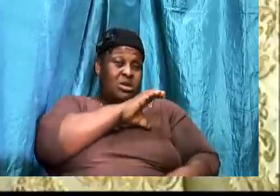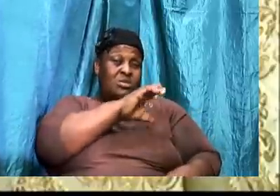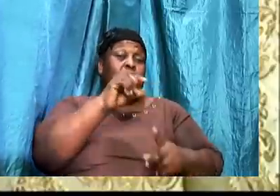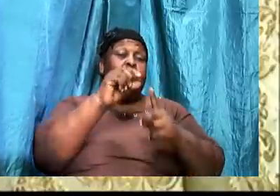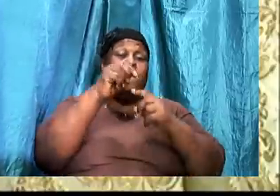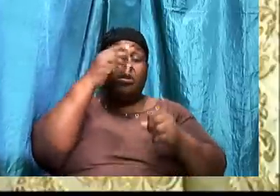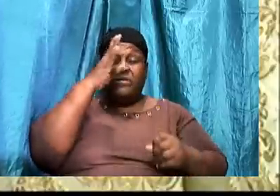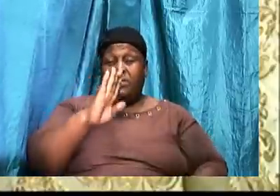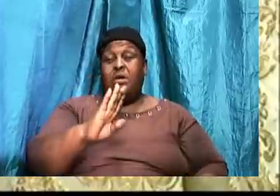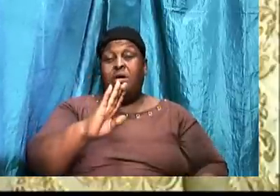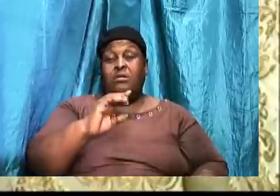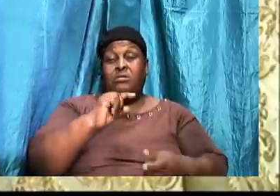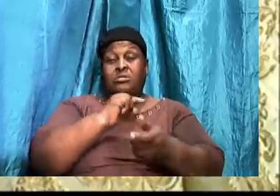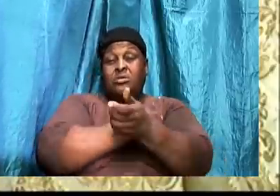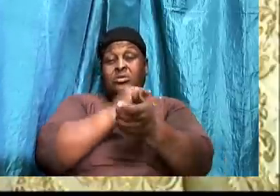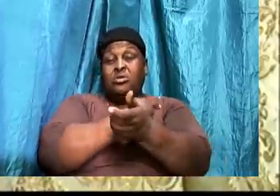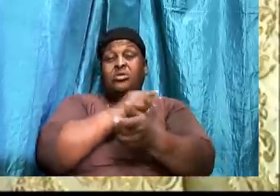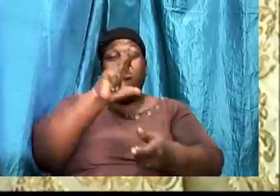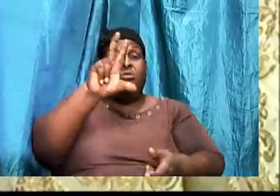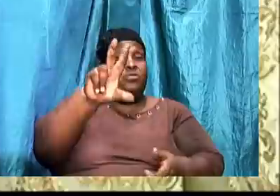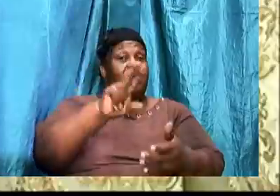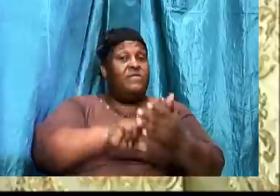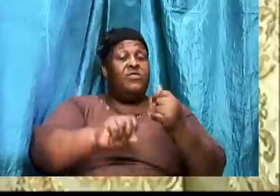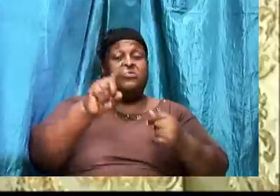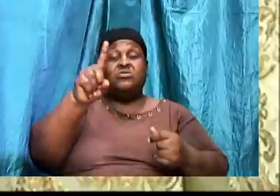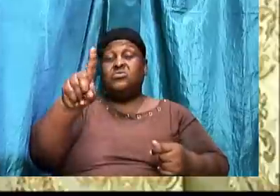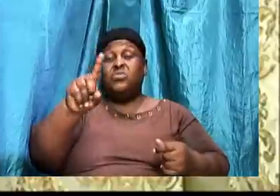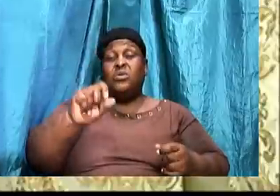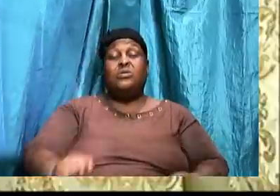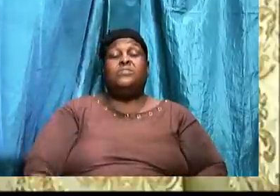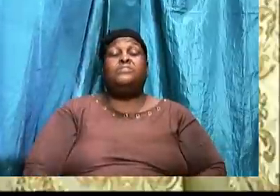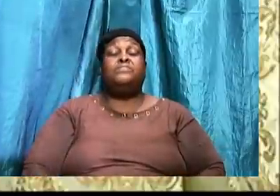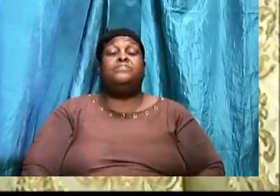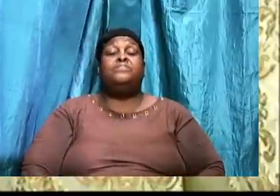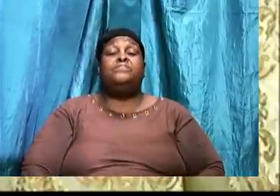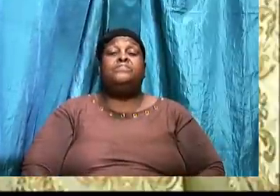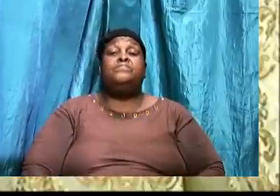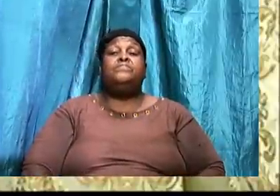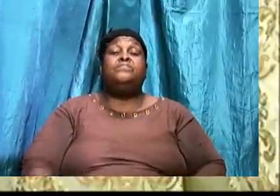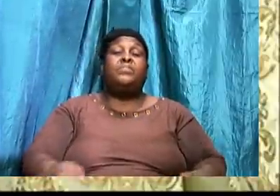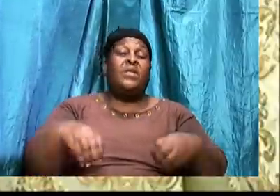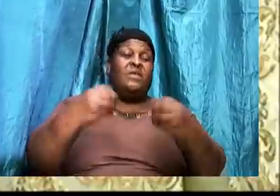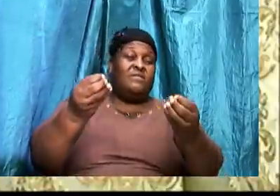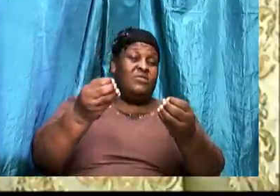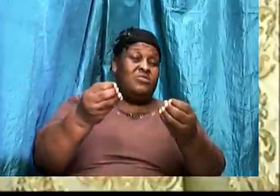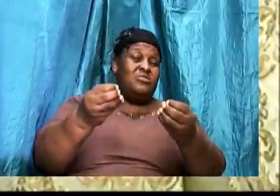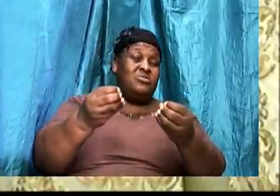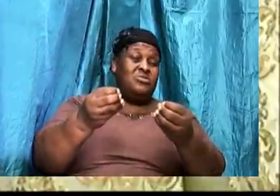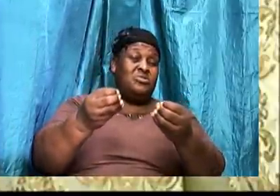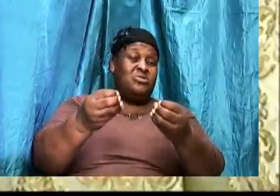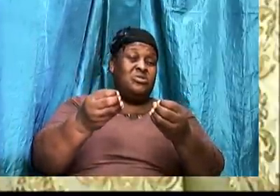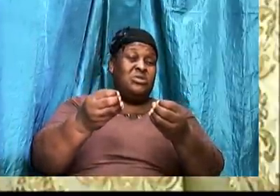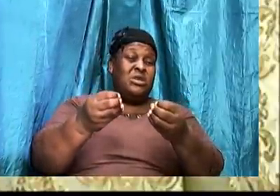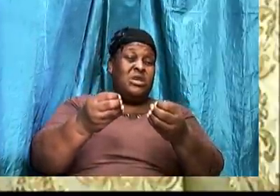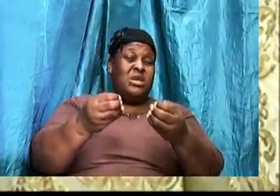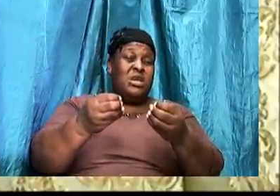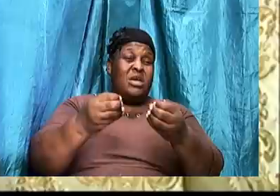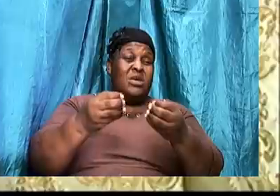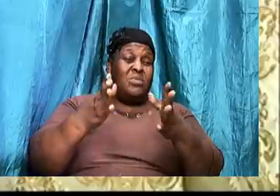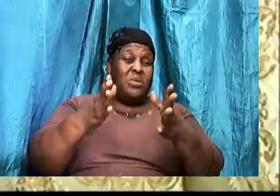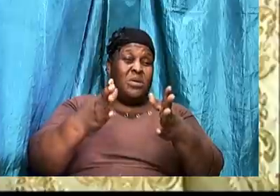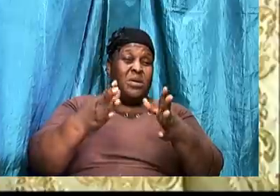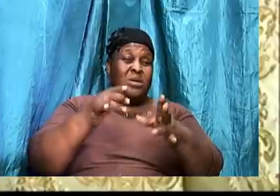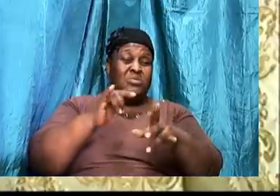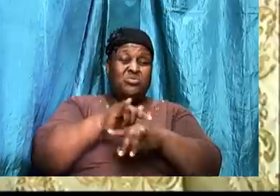1. Genesis chapter 3 verses 1. us a detailed look at this tactic. Or, this strategy.